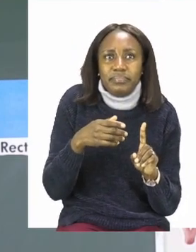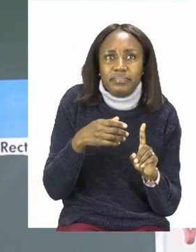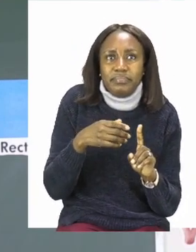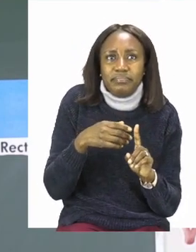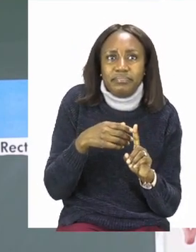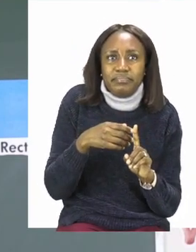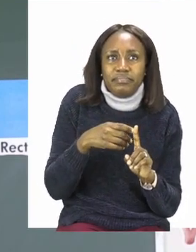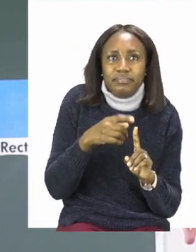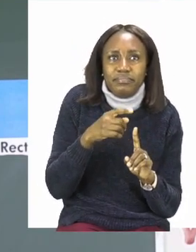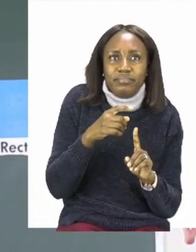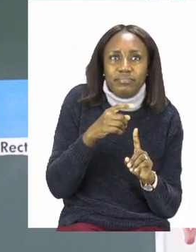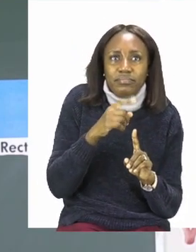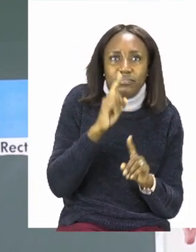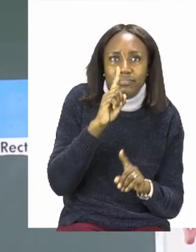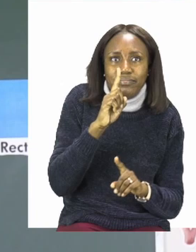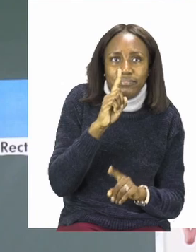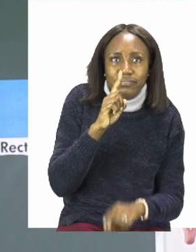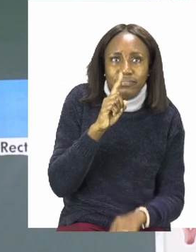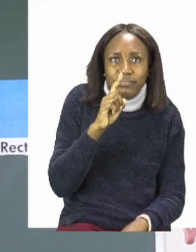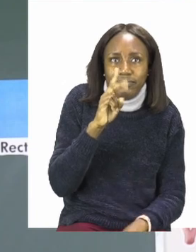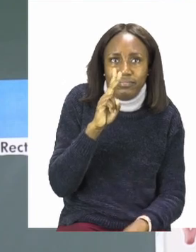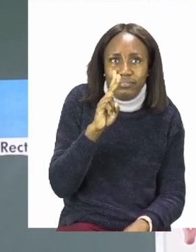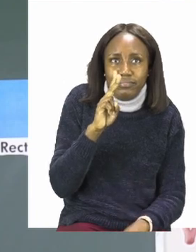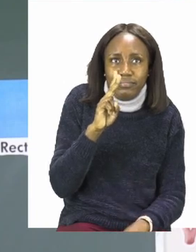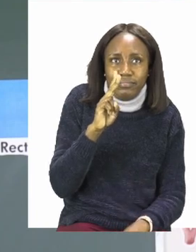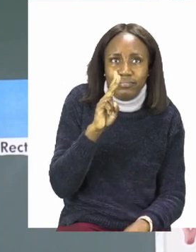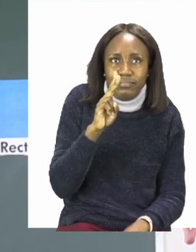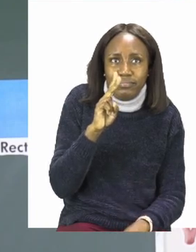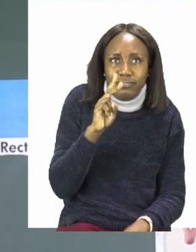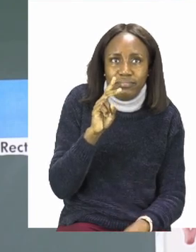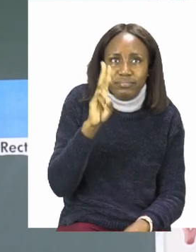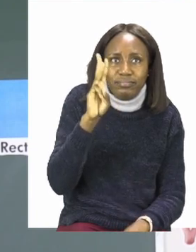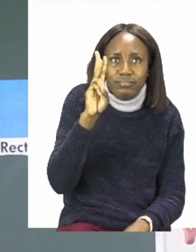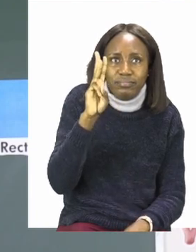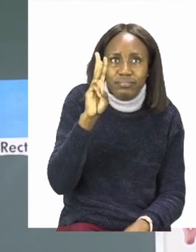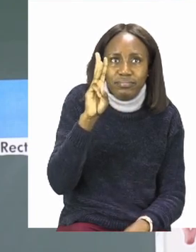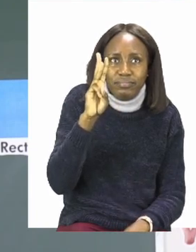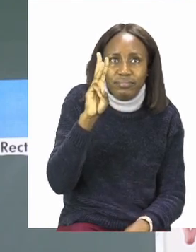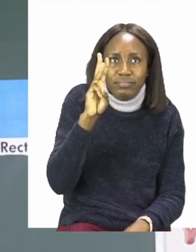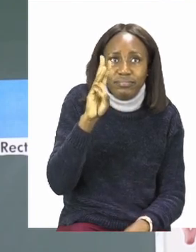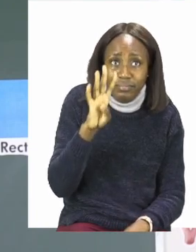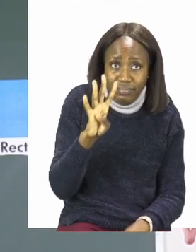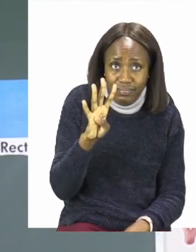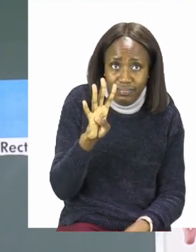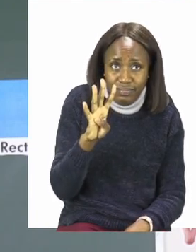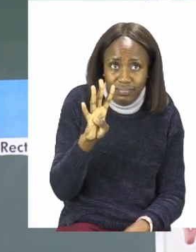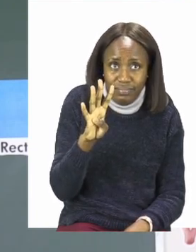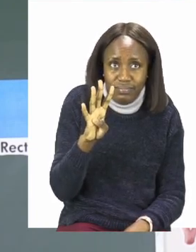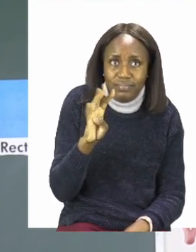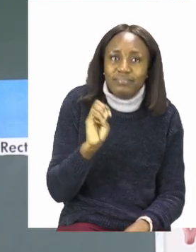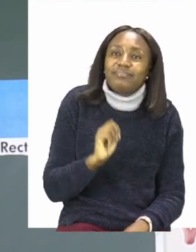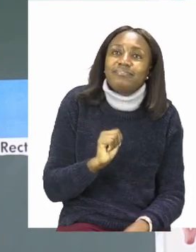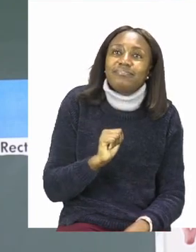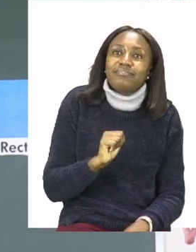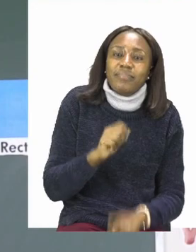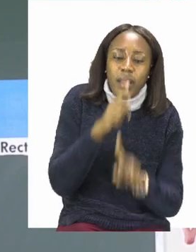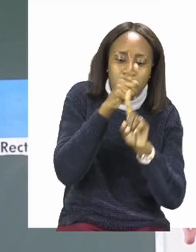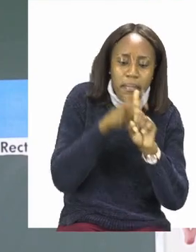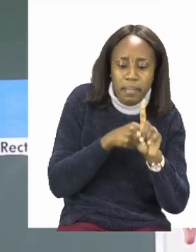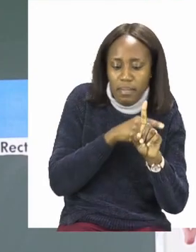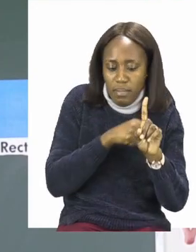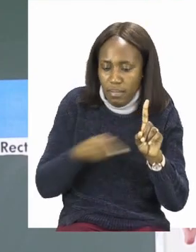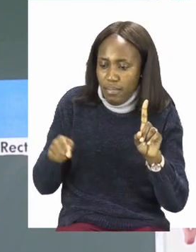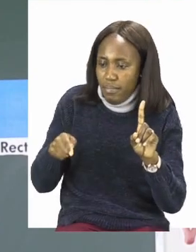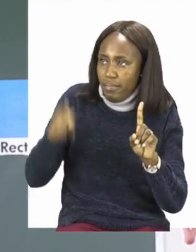it has. One, two, three, four sides. So